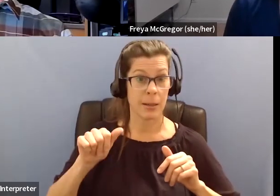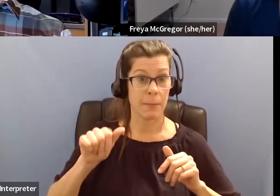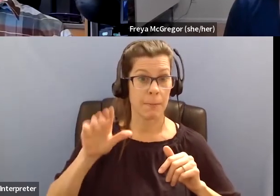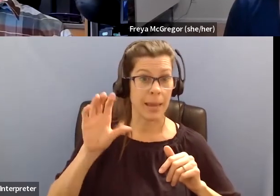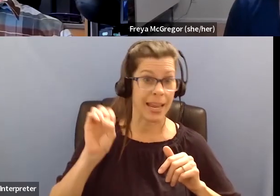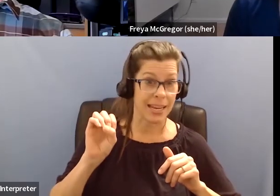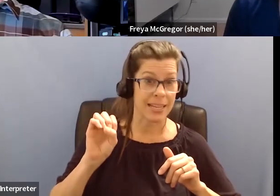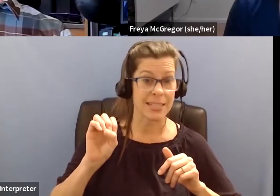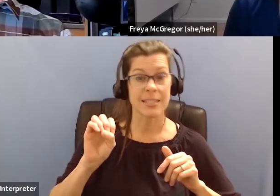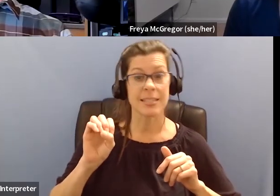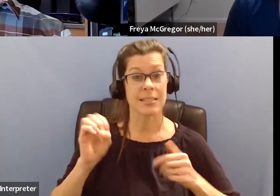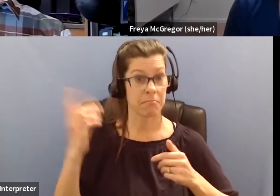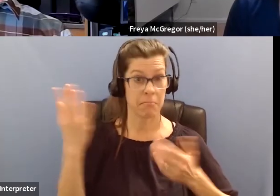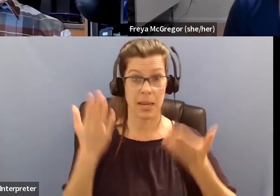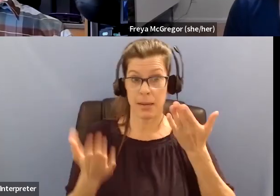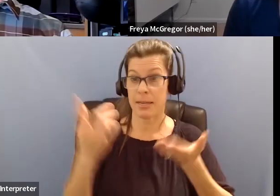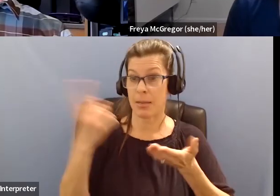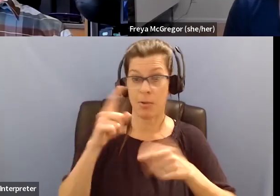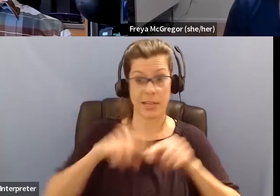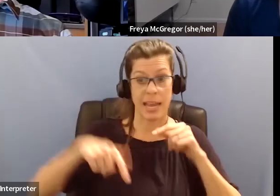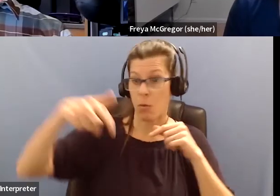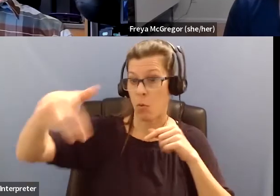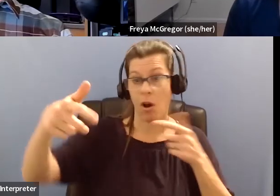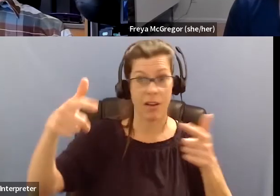Somebody might not be able to walk really fast.